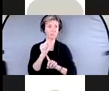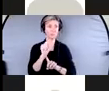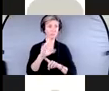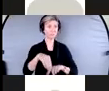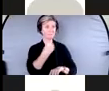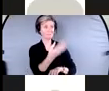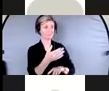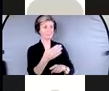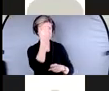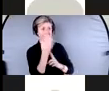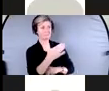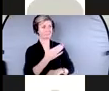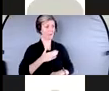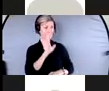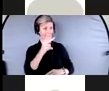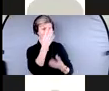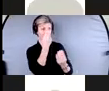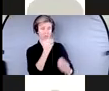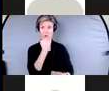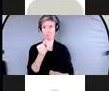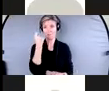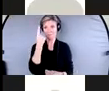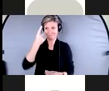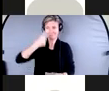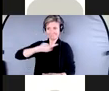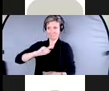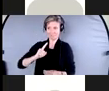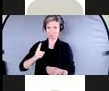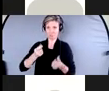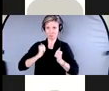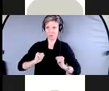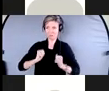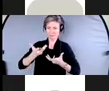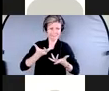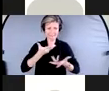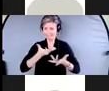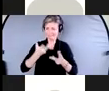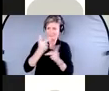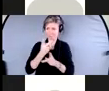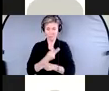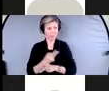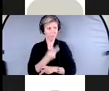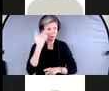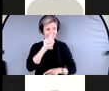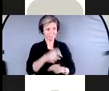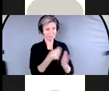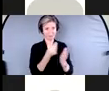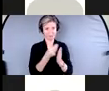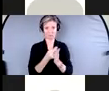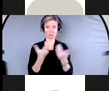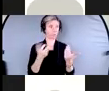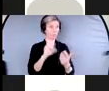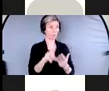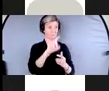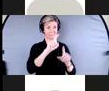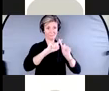what they had to do to, you know, make ends meet and get groceries, etc. So I have a quick poll question here